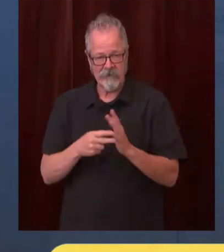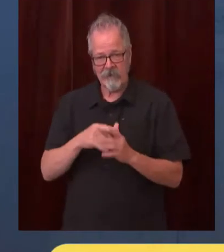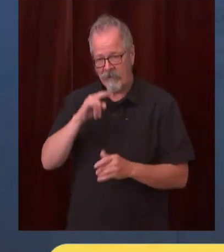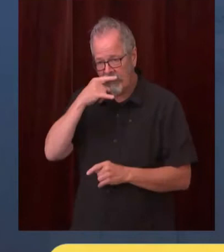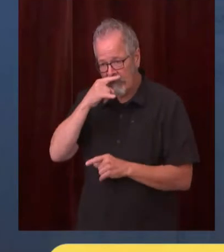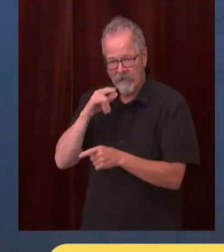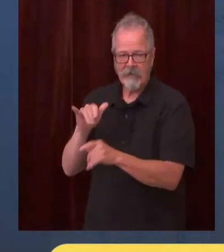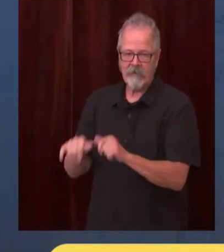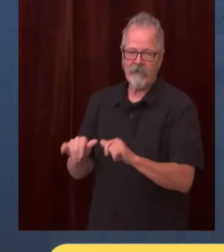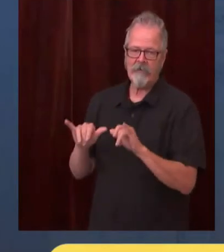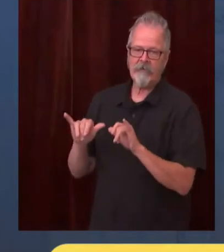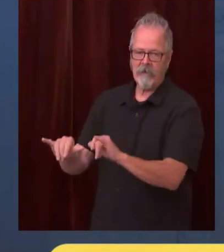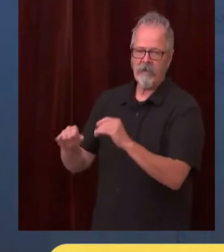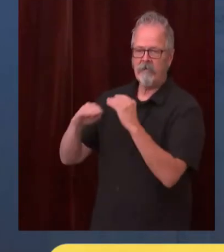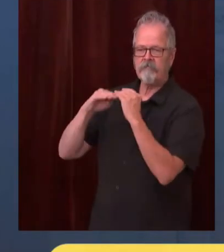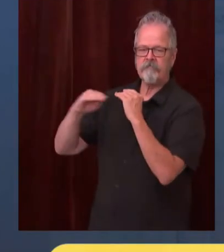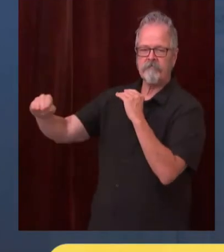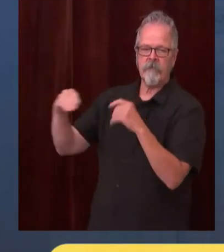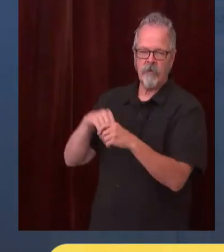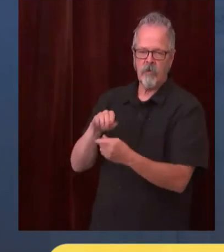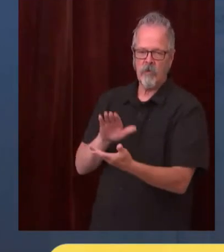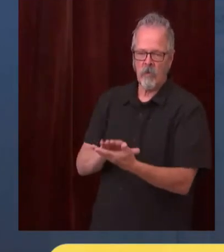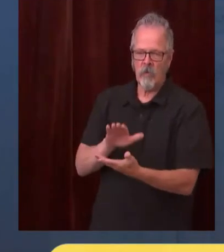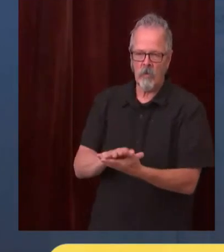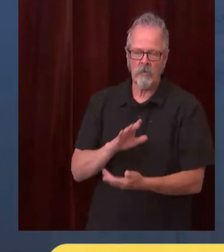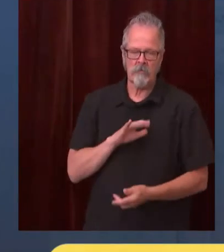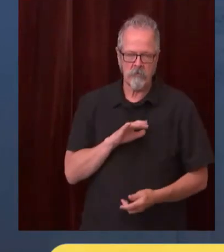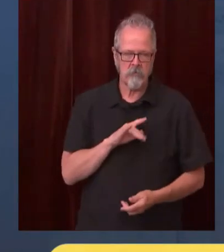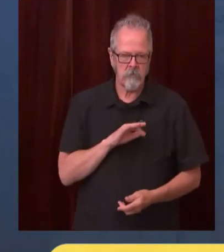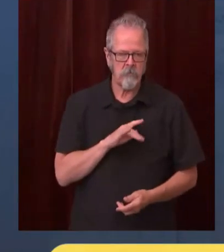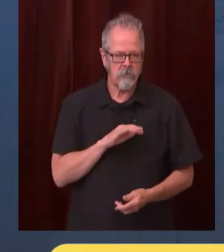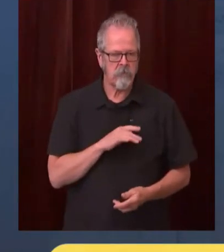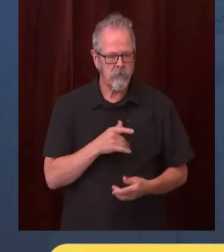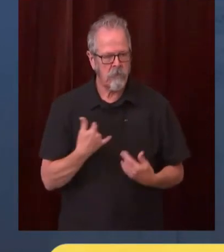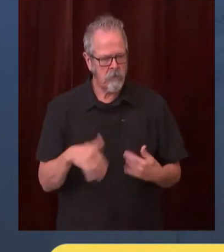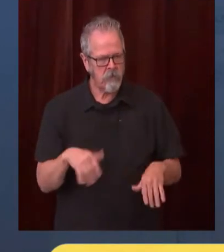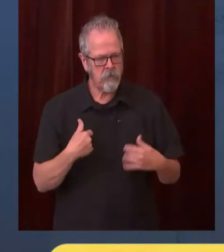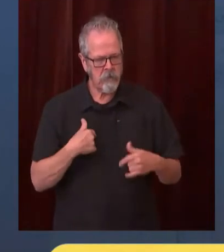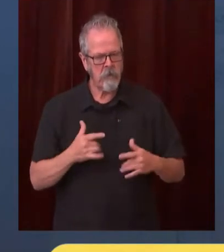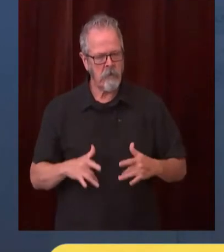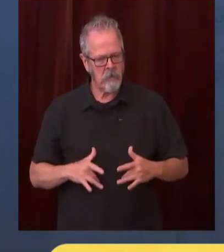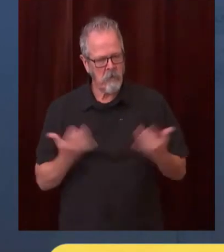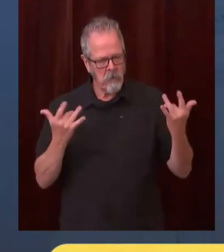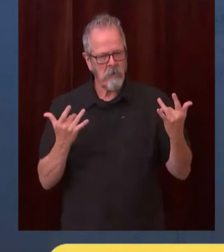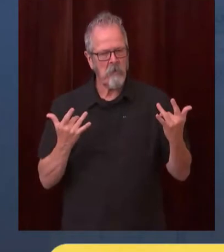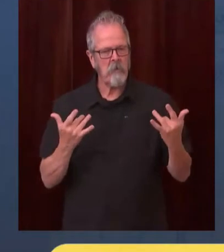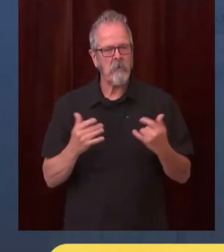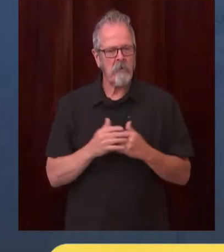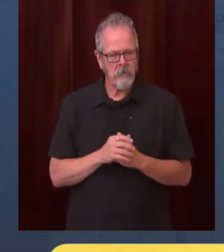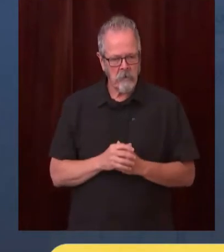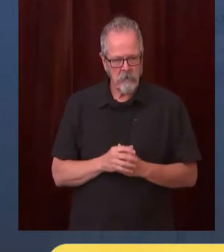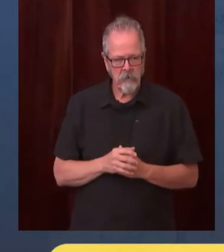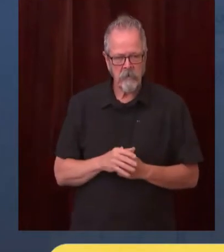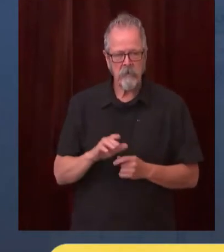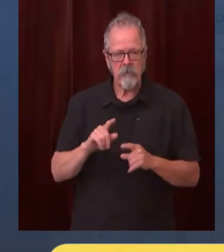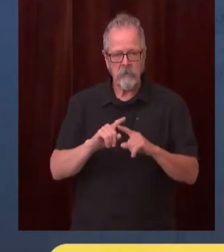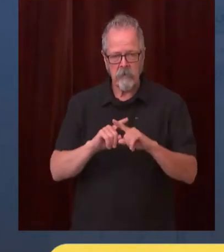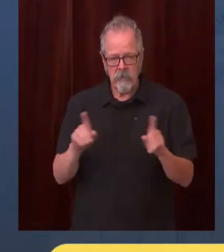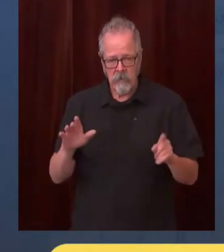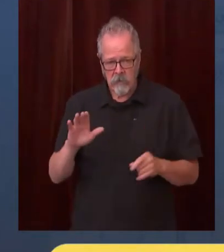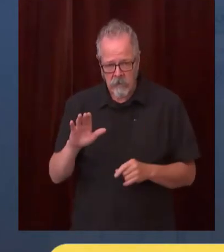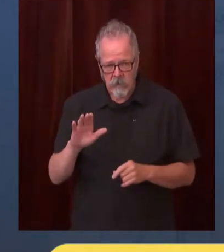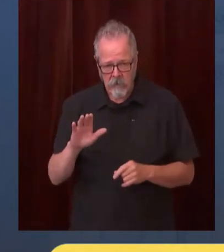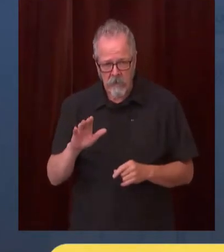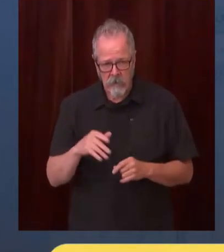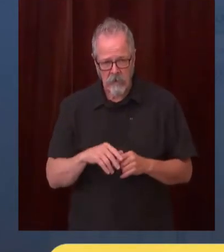and very happy about but that is dependent on the ability of washingtonians to pull